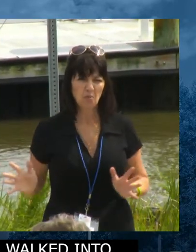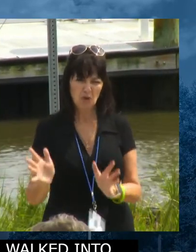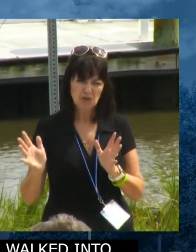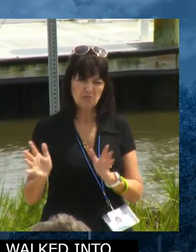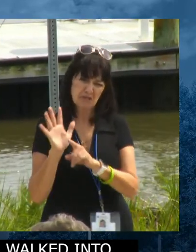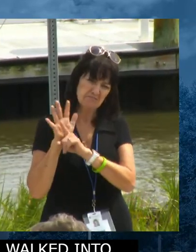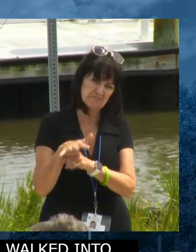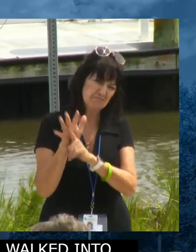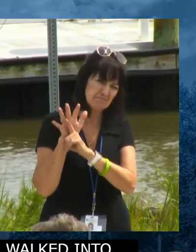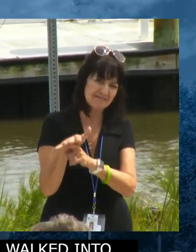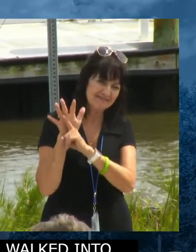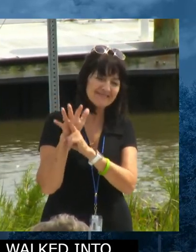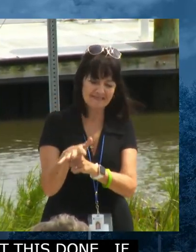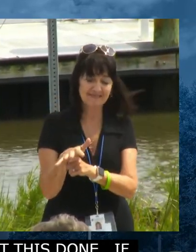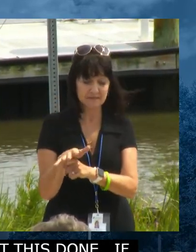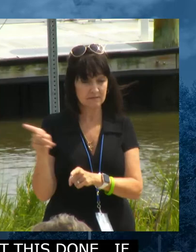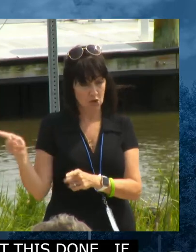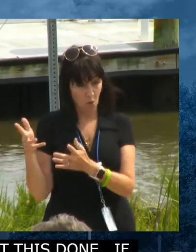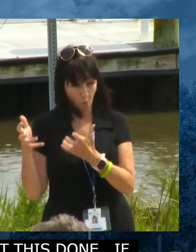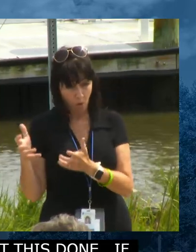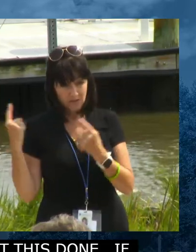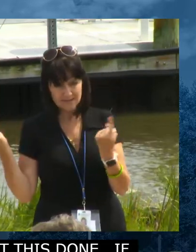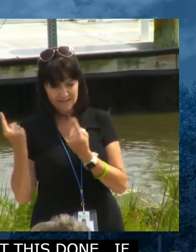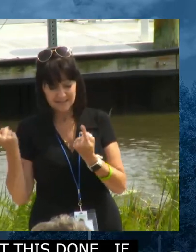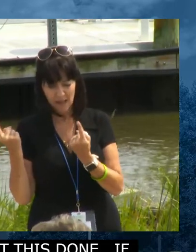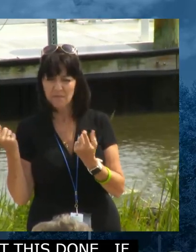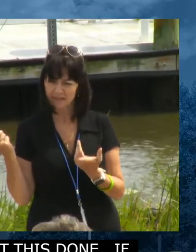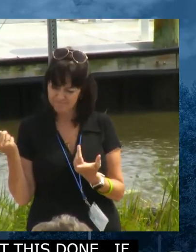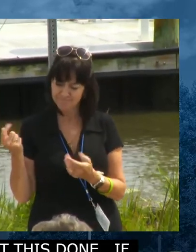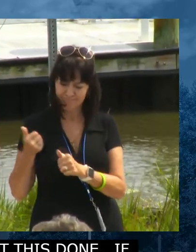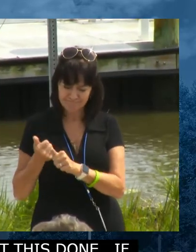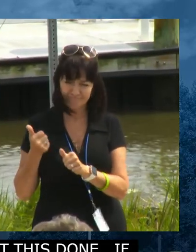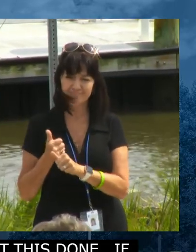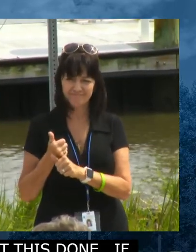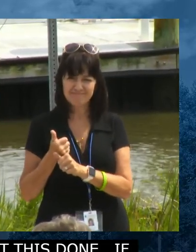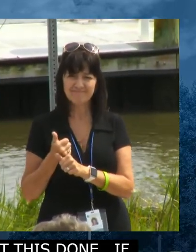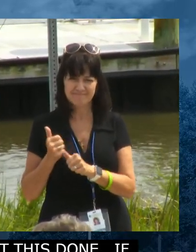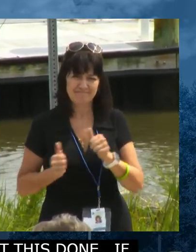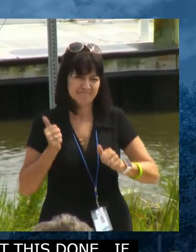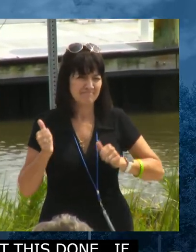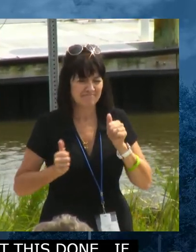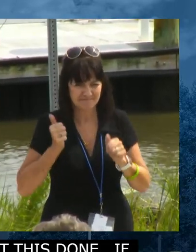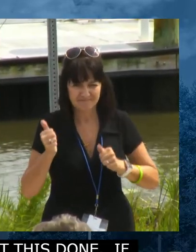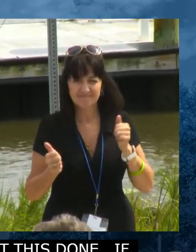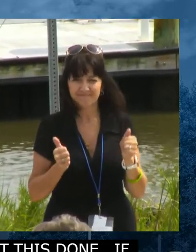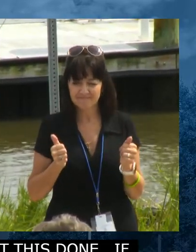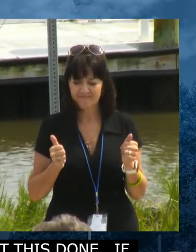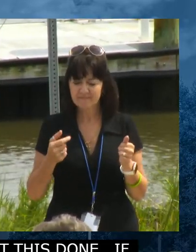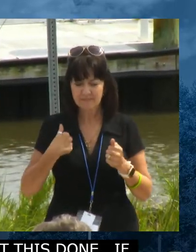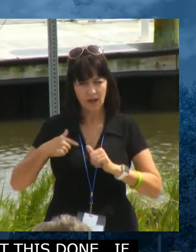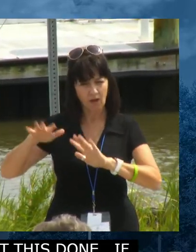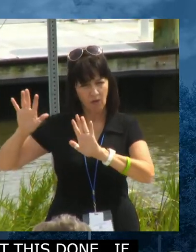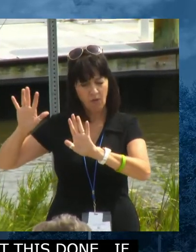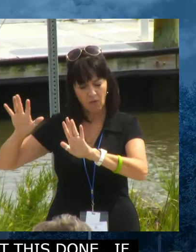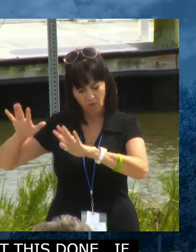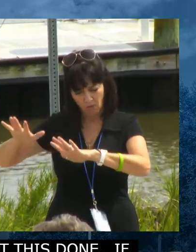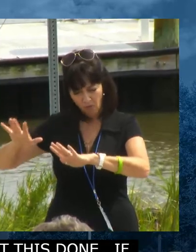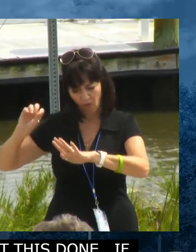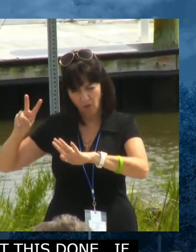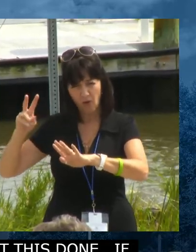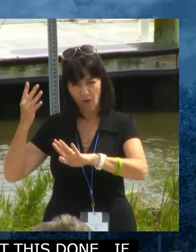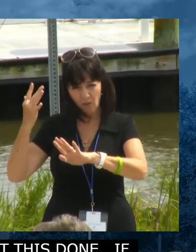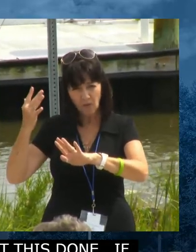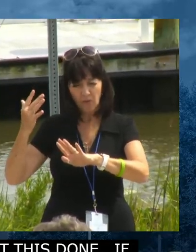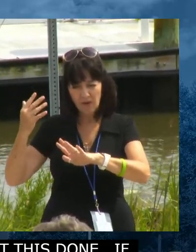going and what she wants to do. We had discussions along the way. She would come in and say, we're going to do this, this, this. I'm like, well, hold on. Let's sit back and talk